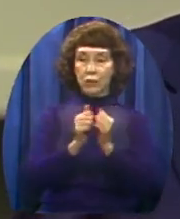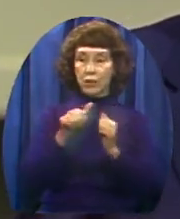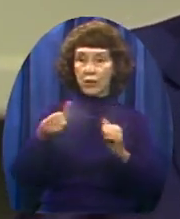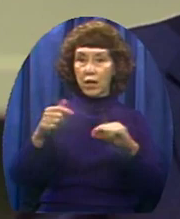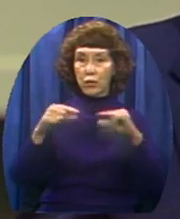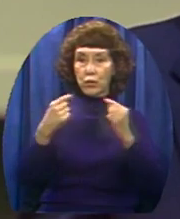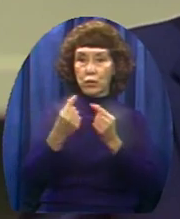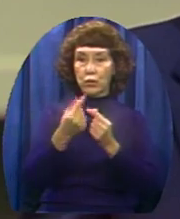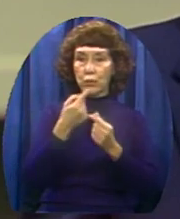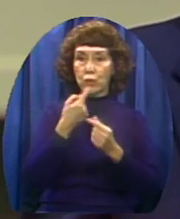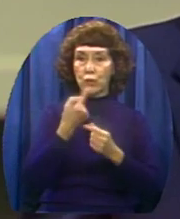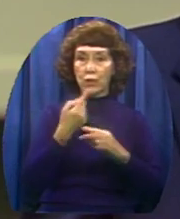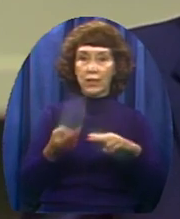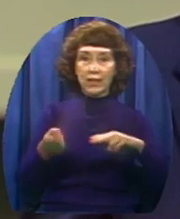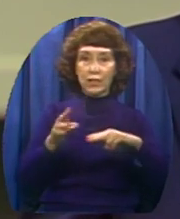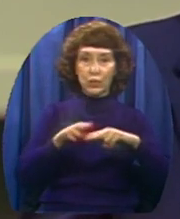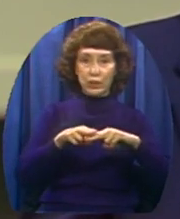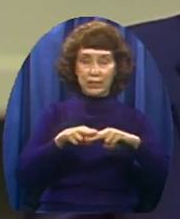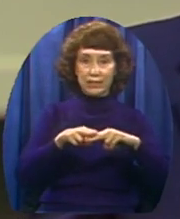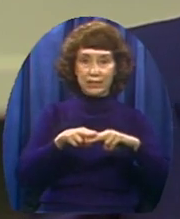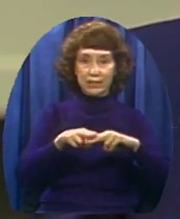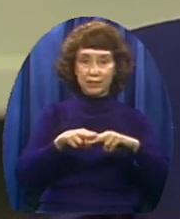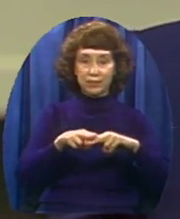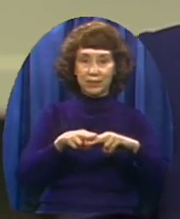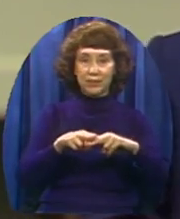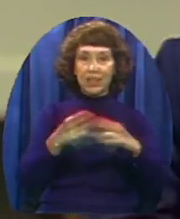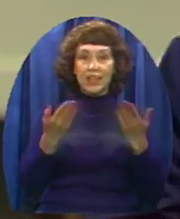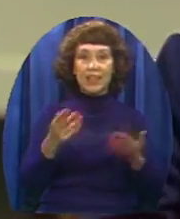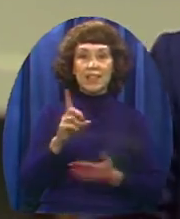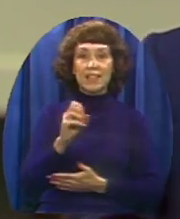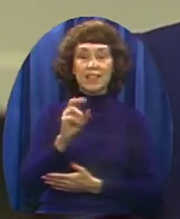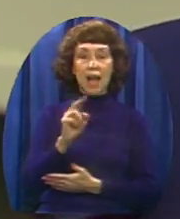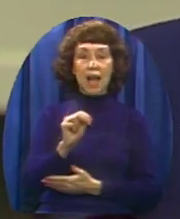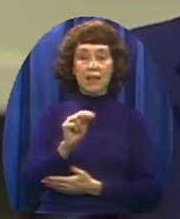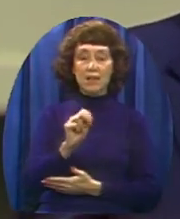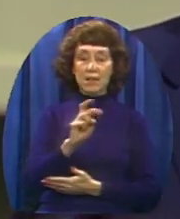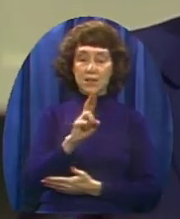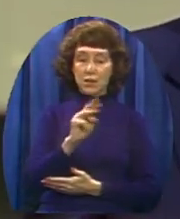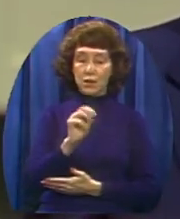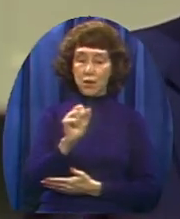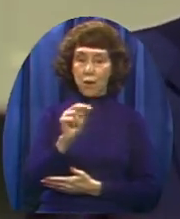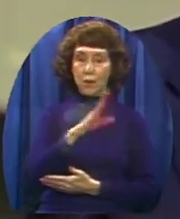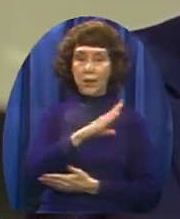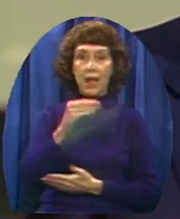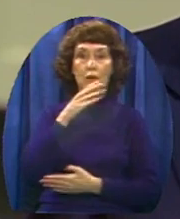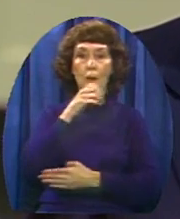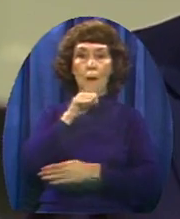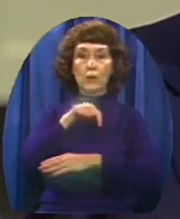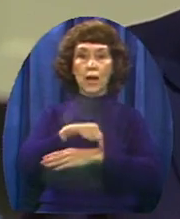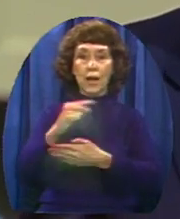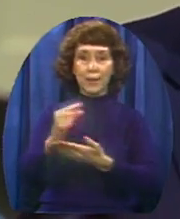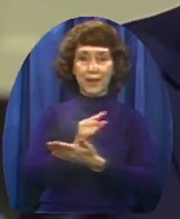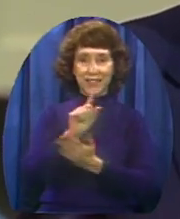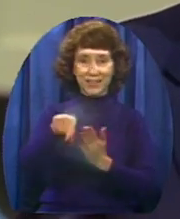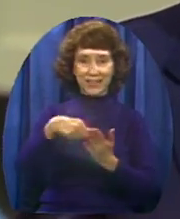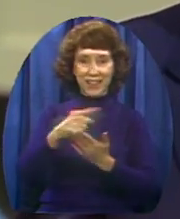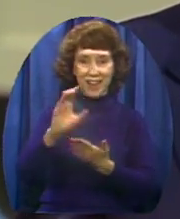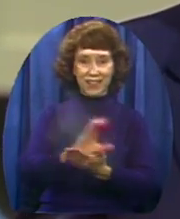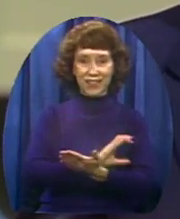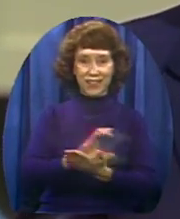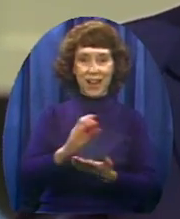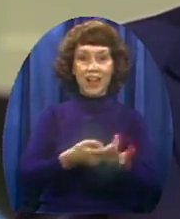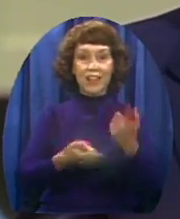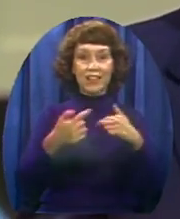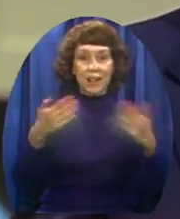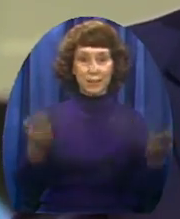for 1983. Don Norman and the old-time gospel hour choir come to sing